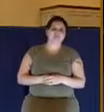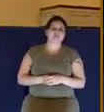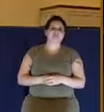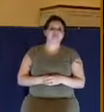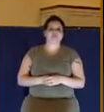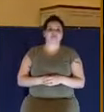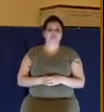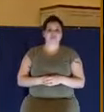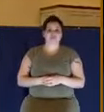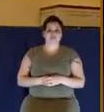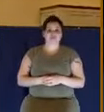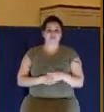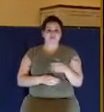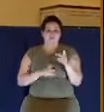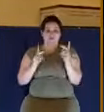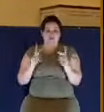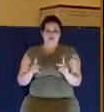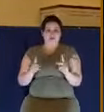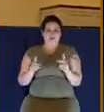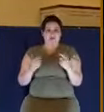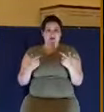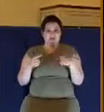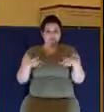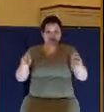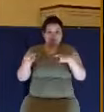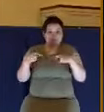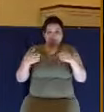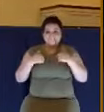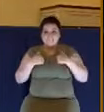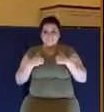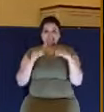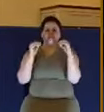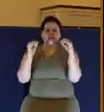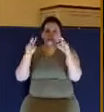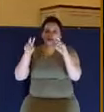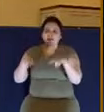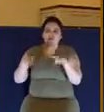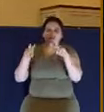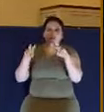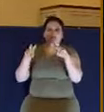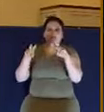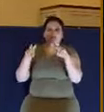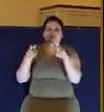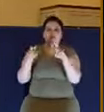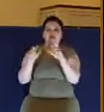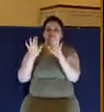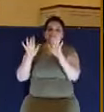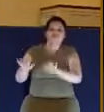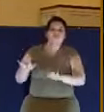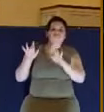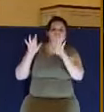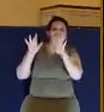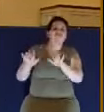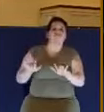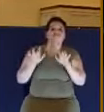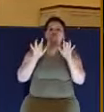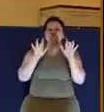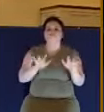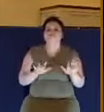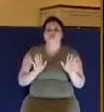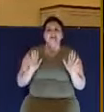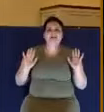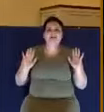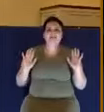shall have judgment without mercy, that hath showed no mercy, and mercy rejoices against